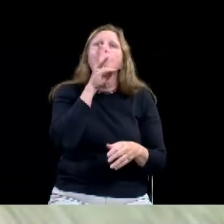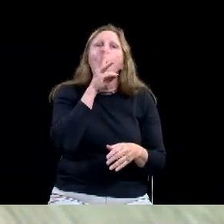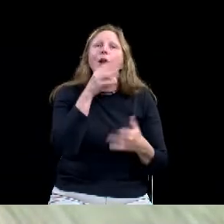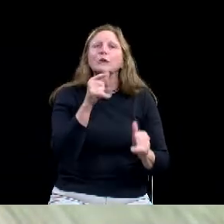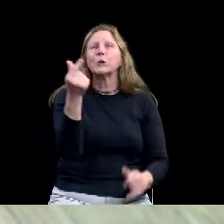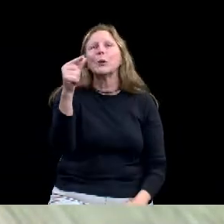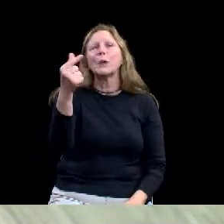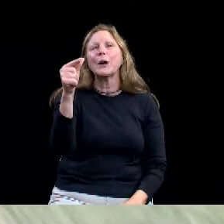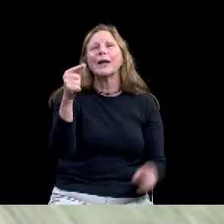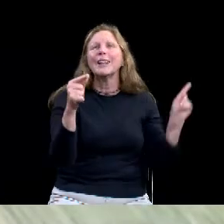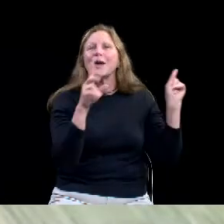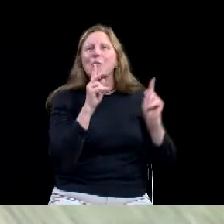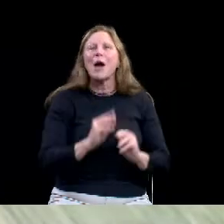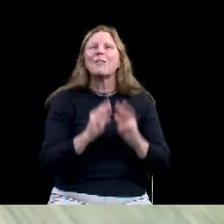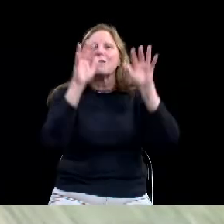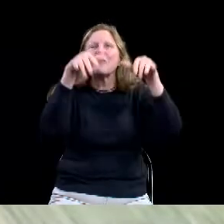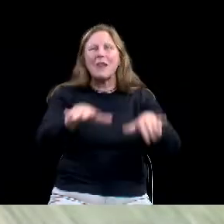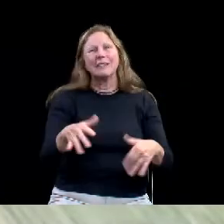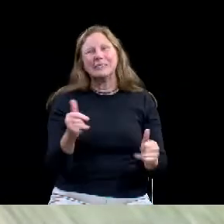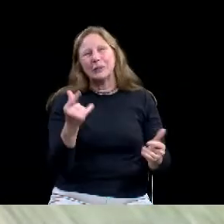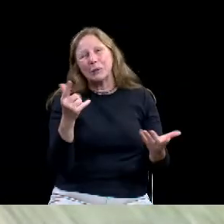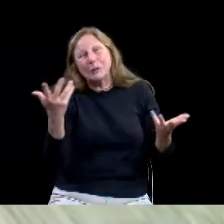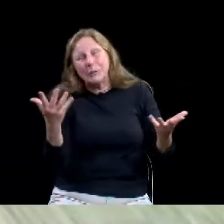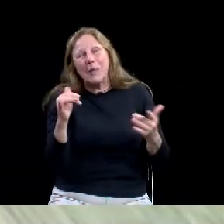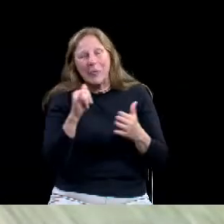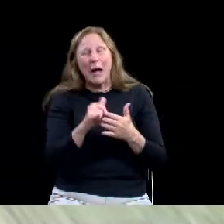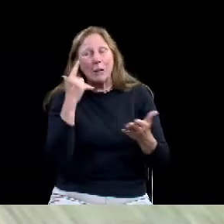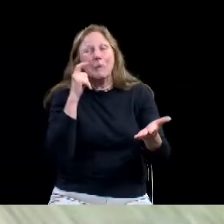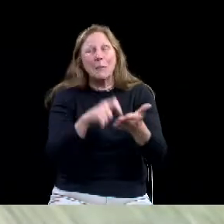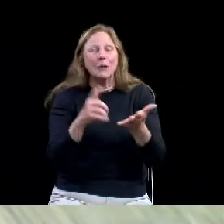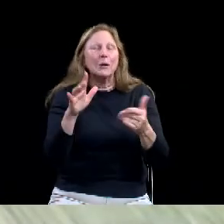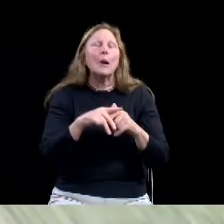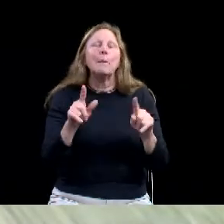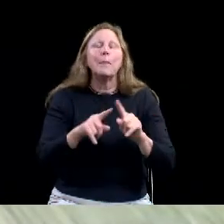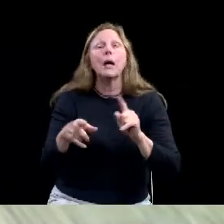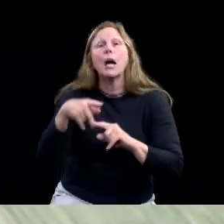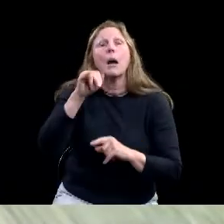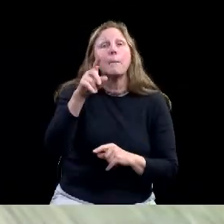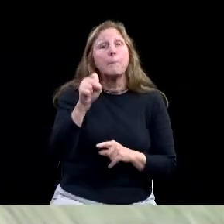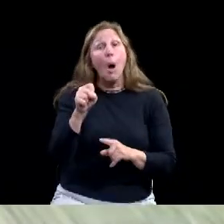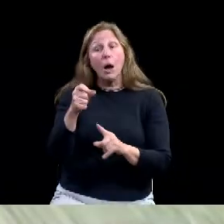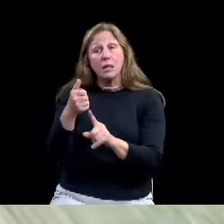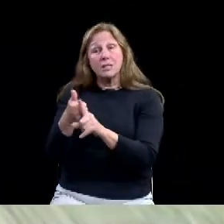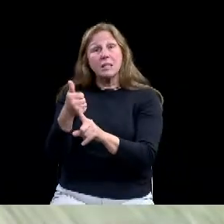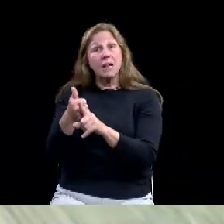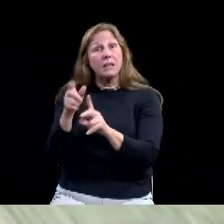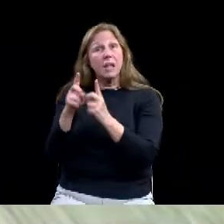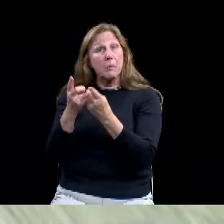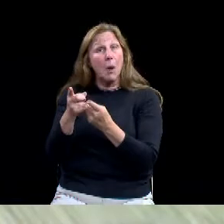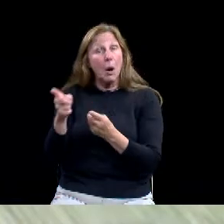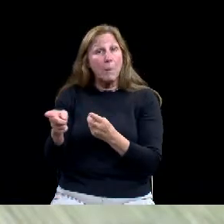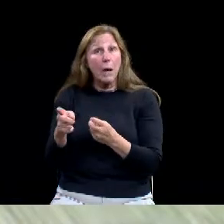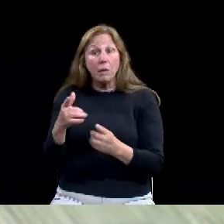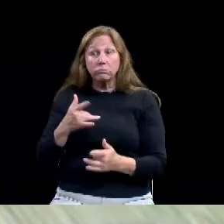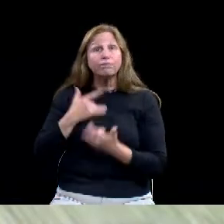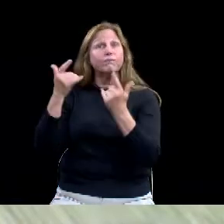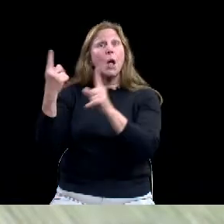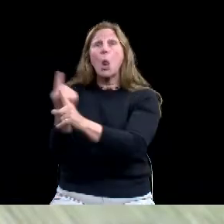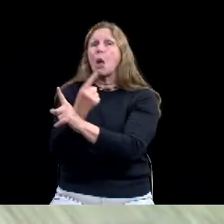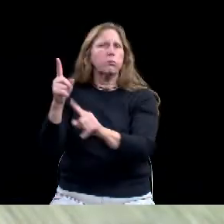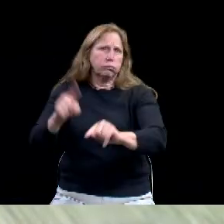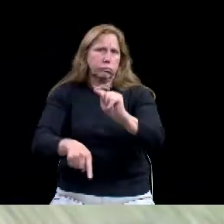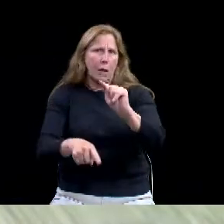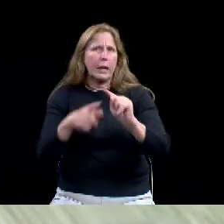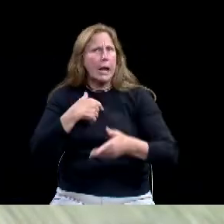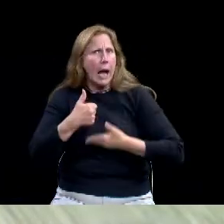the help of others. So I want to say particular thanks to Esmeralda and her team in the City Secretary's Office for coordinating